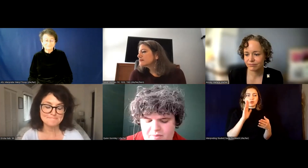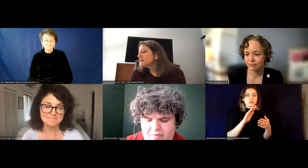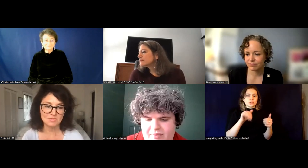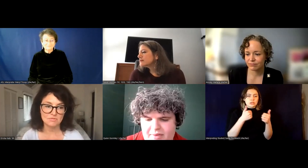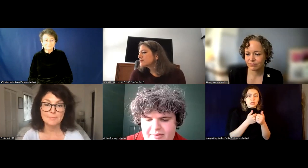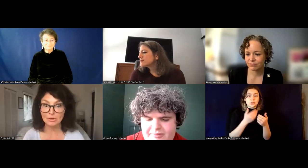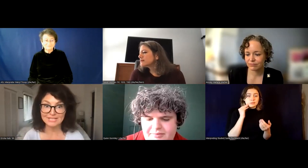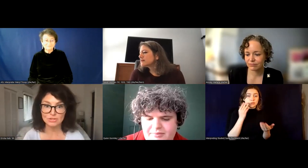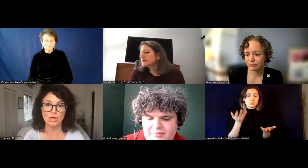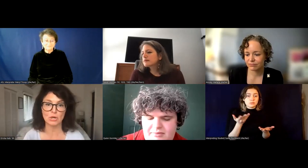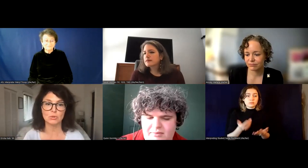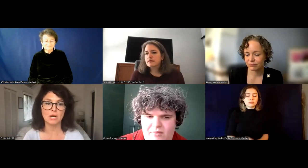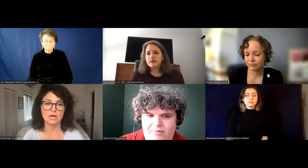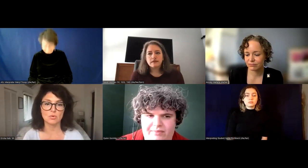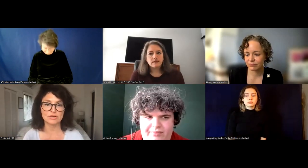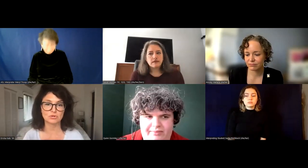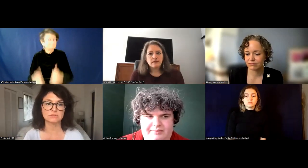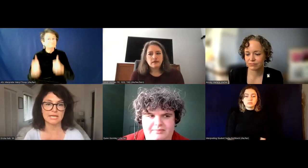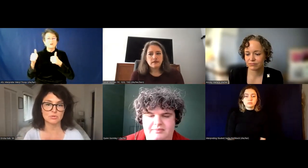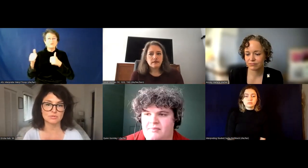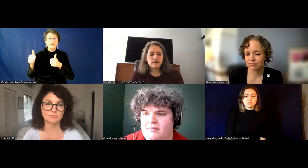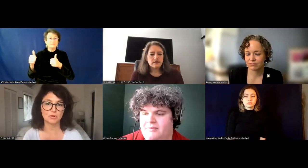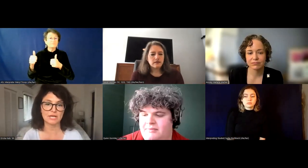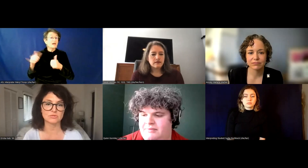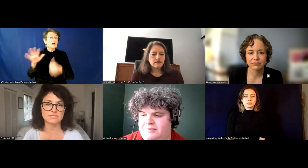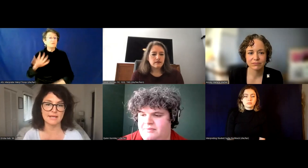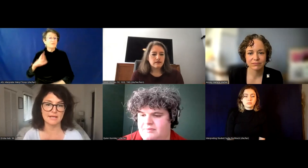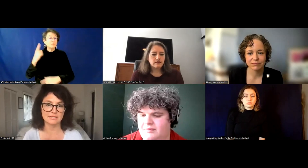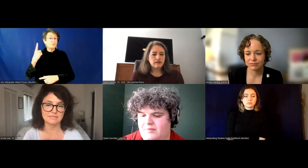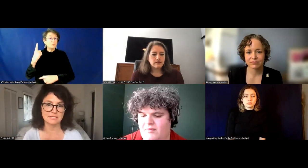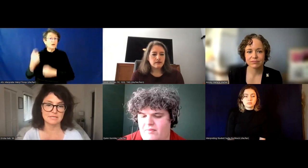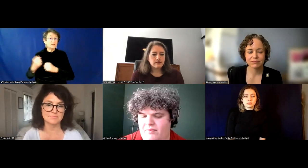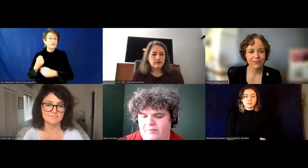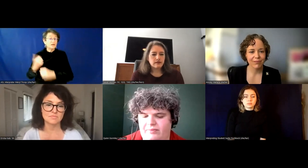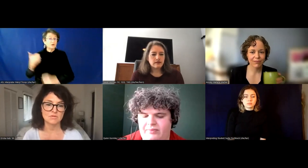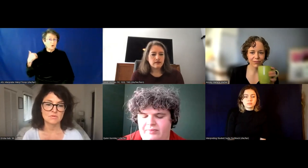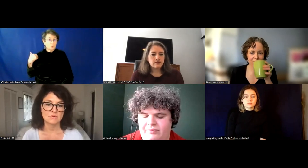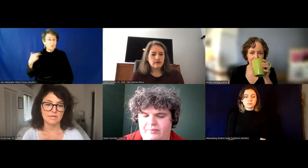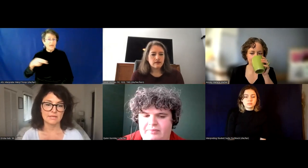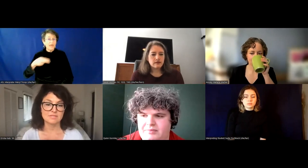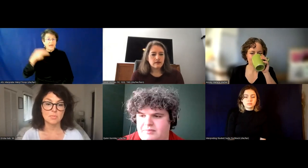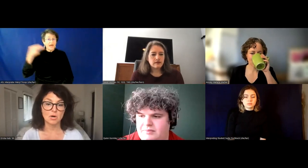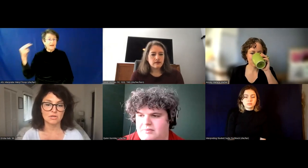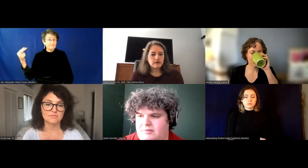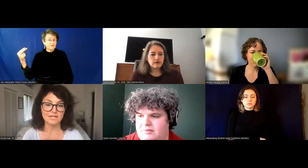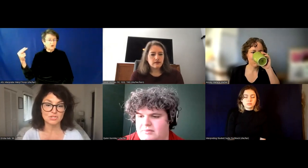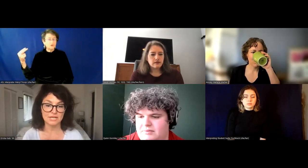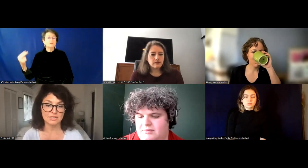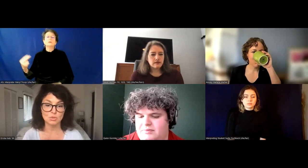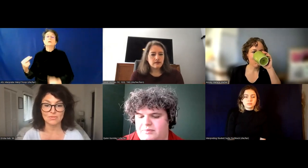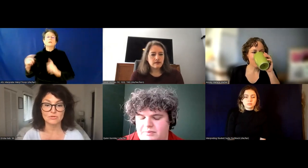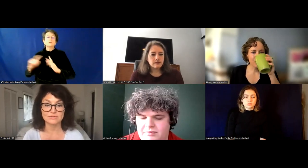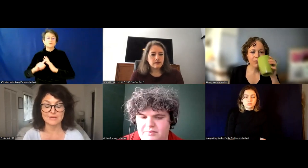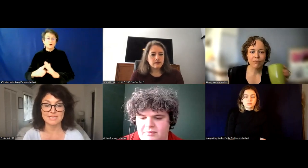um, about a year ago, uh, we rolled out pronouns as, um, as part of a